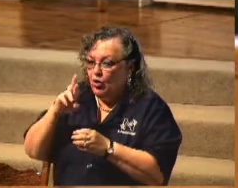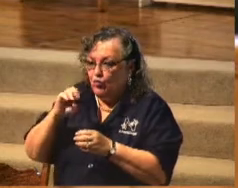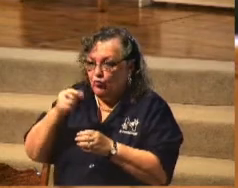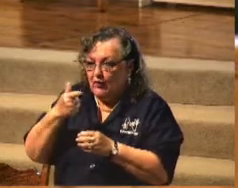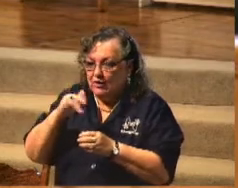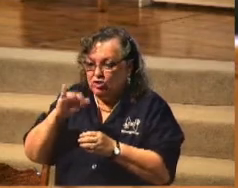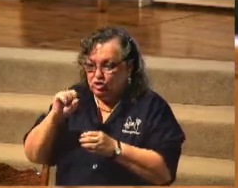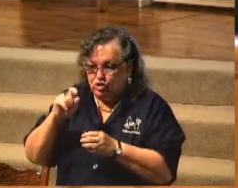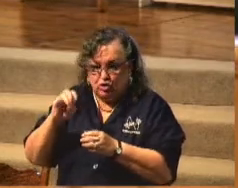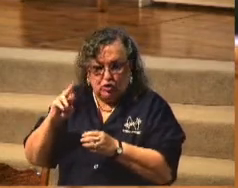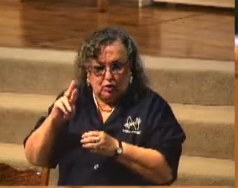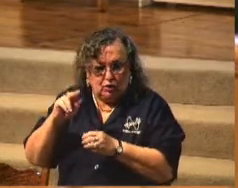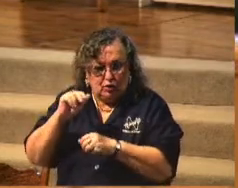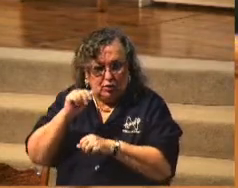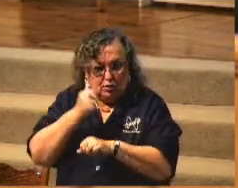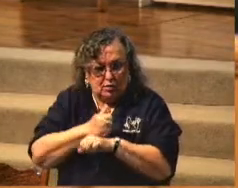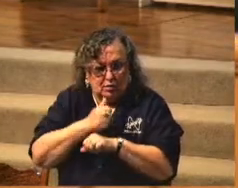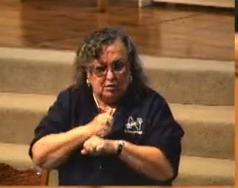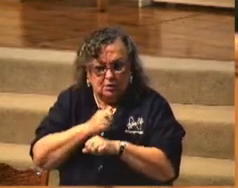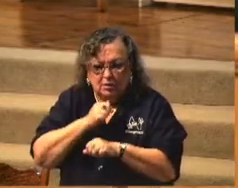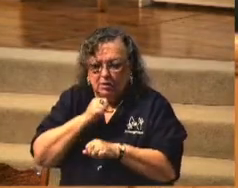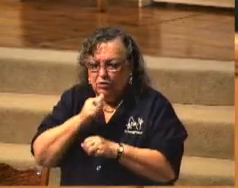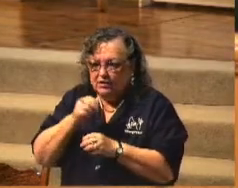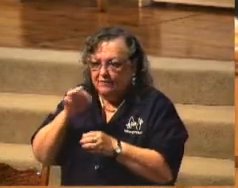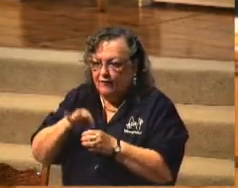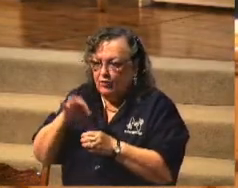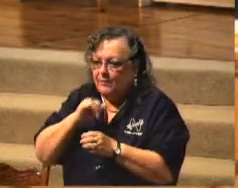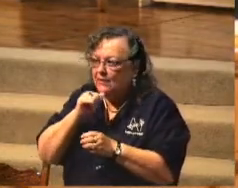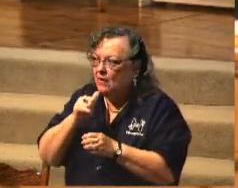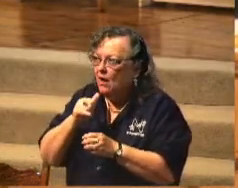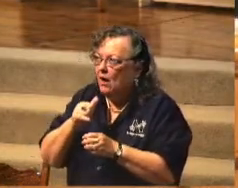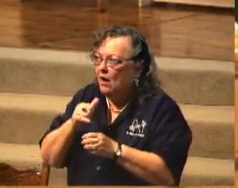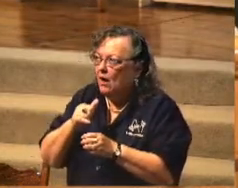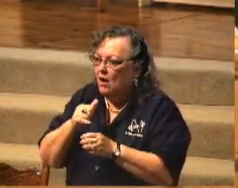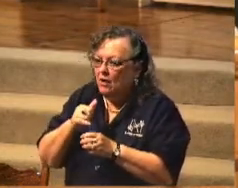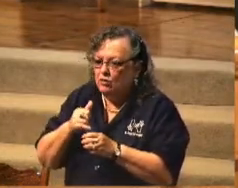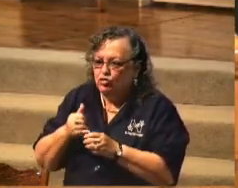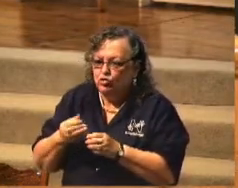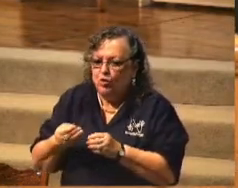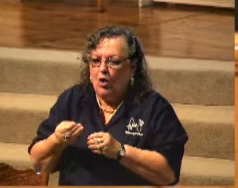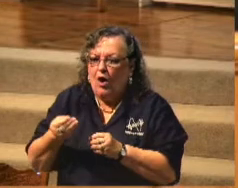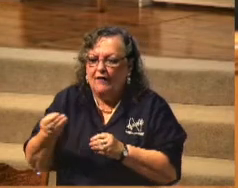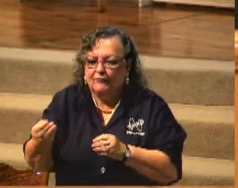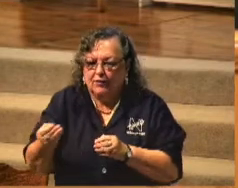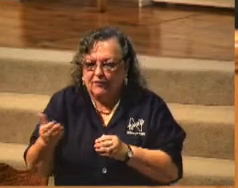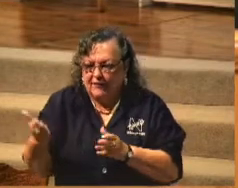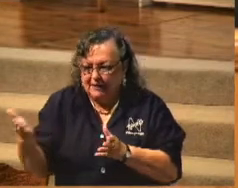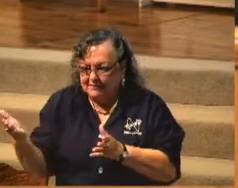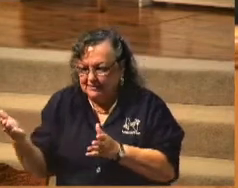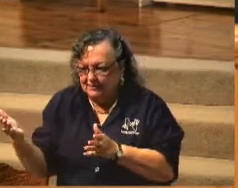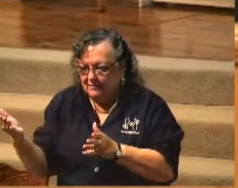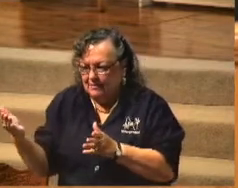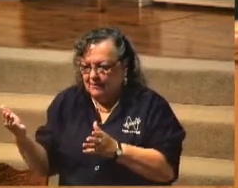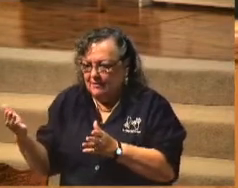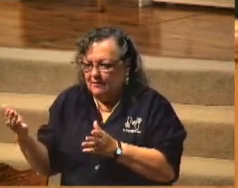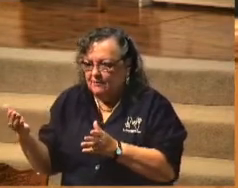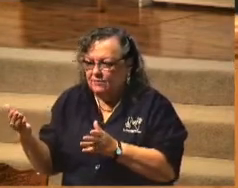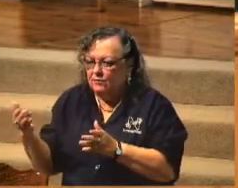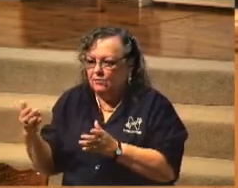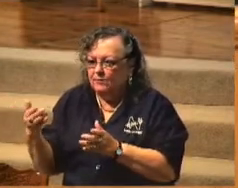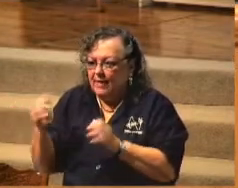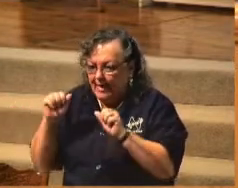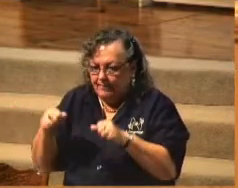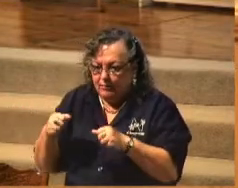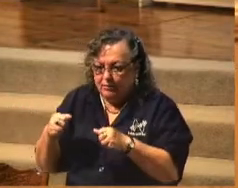church to vote, not to vote, but even to offer things for them to be able to, for folks to be able to register to vote. There are